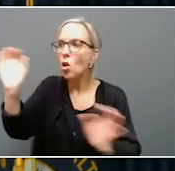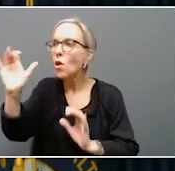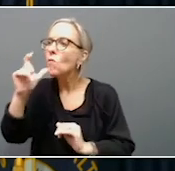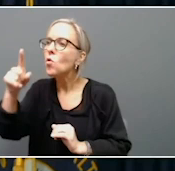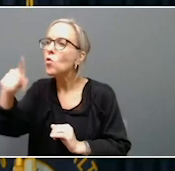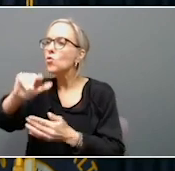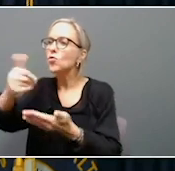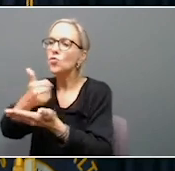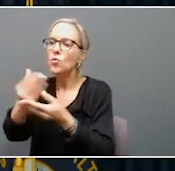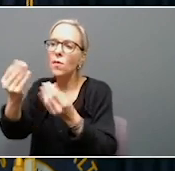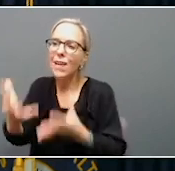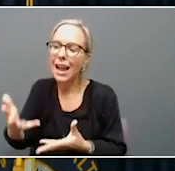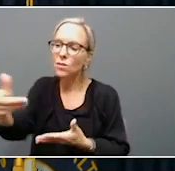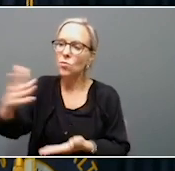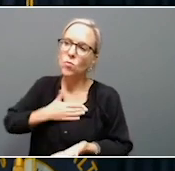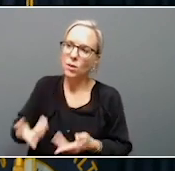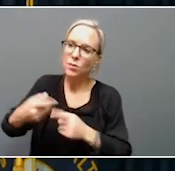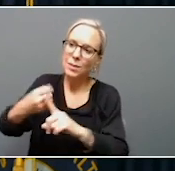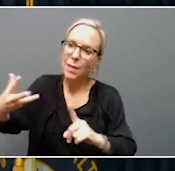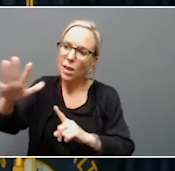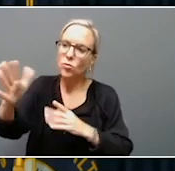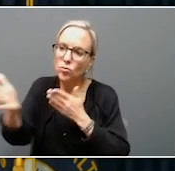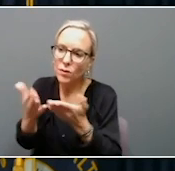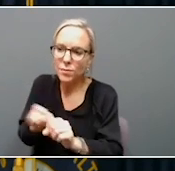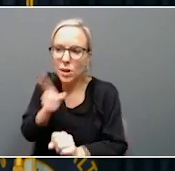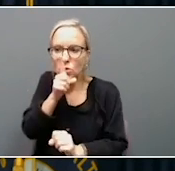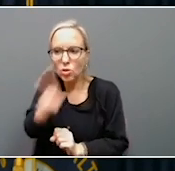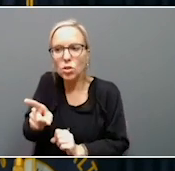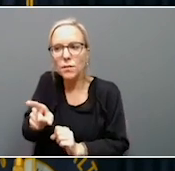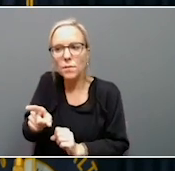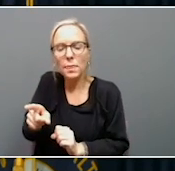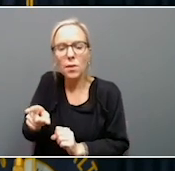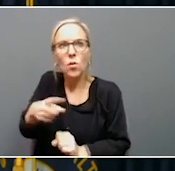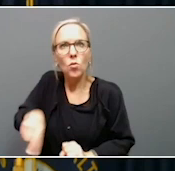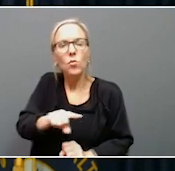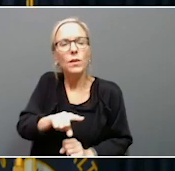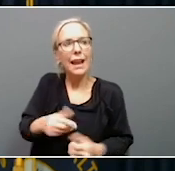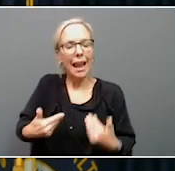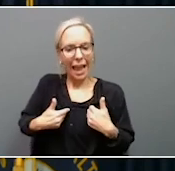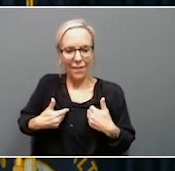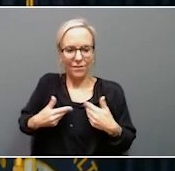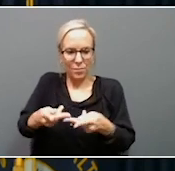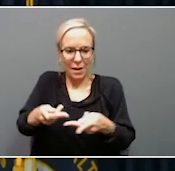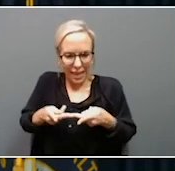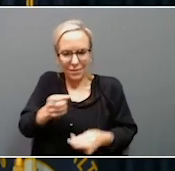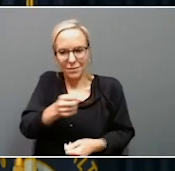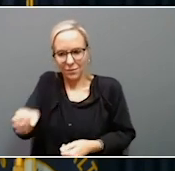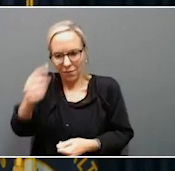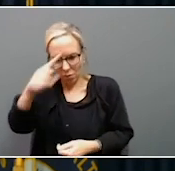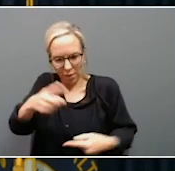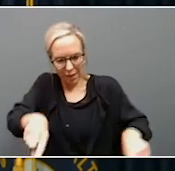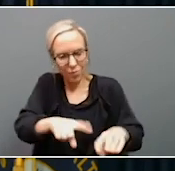services to ensure that we have a place for them. We need more